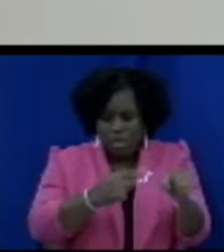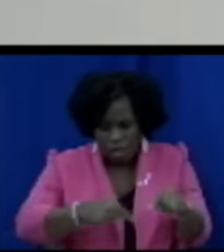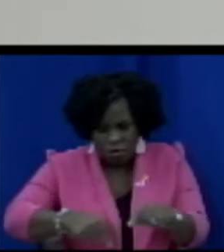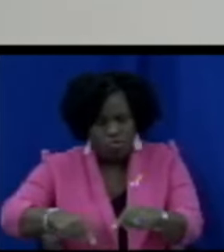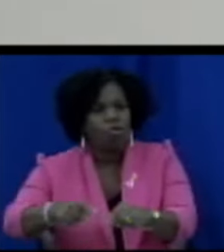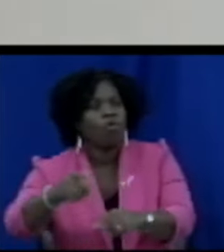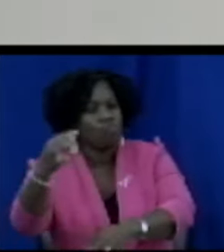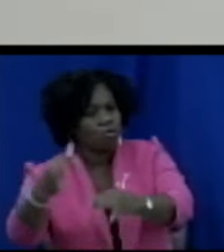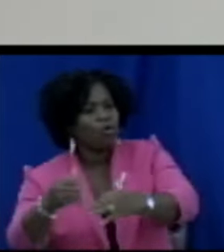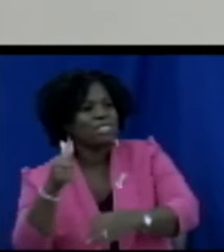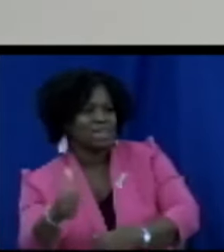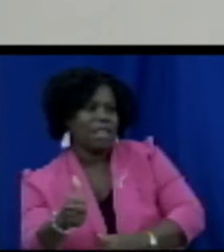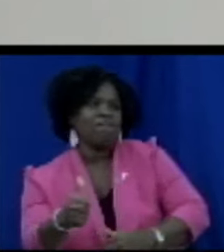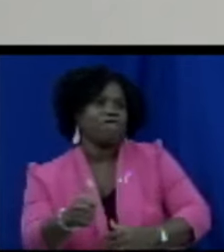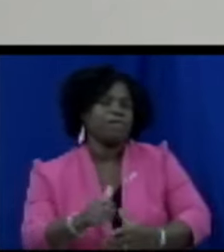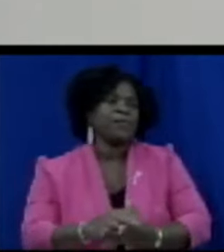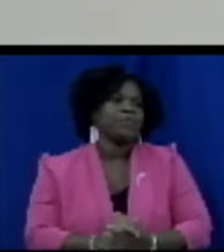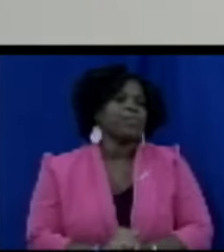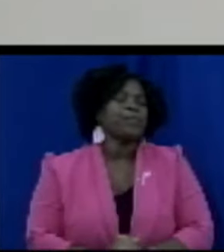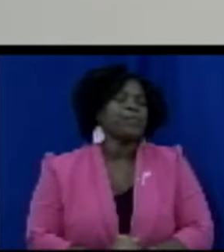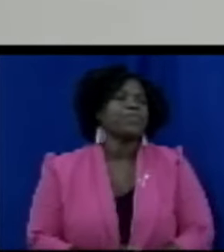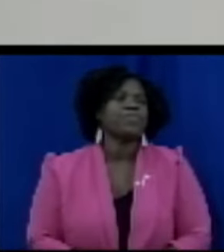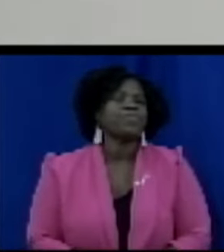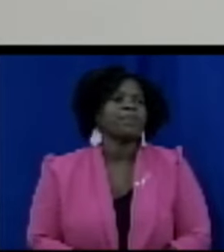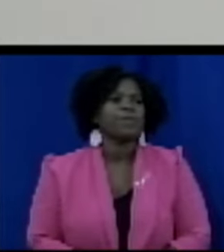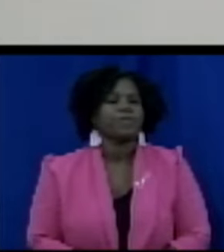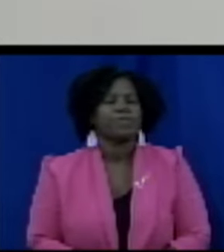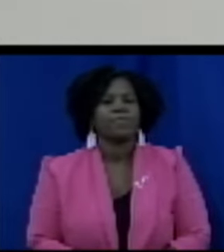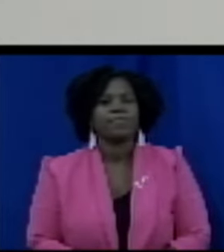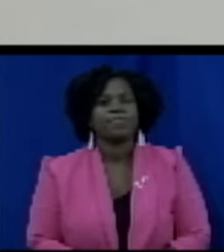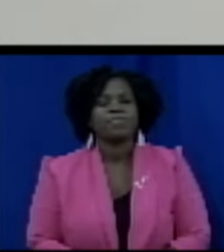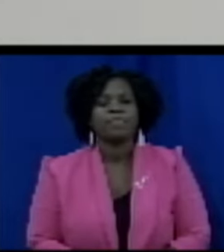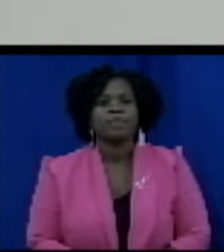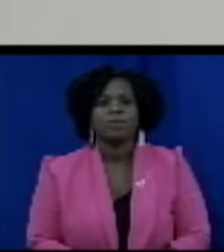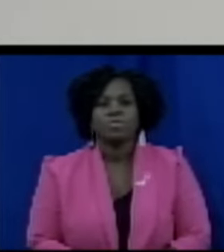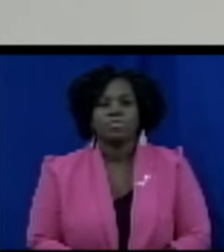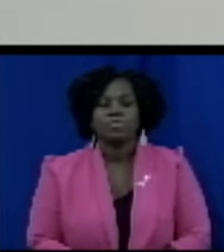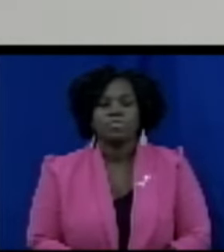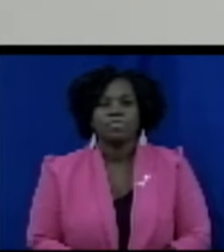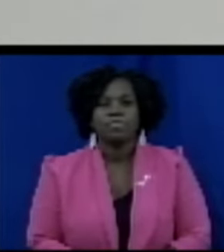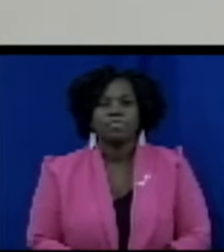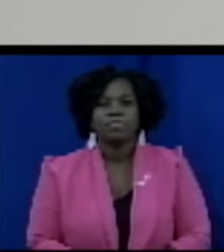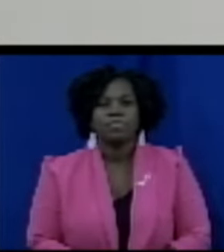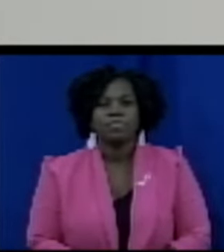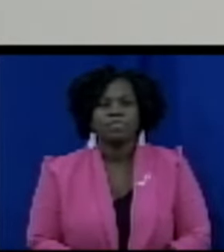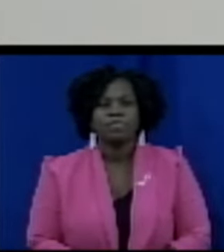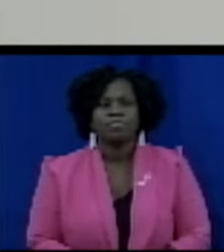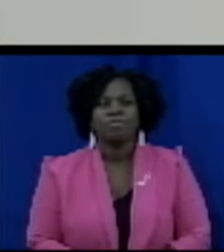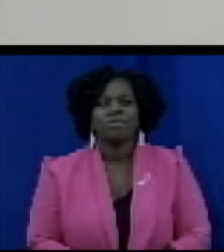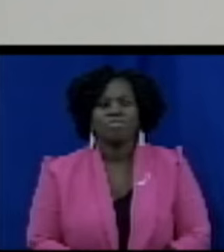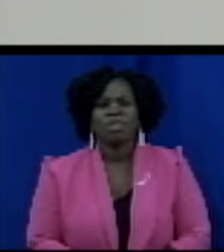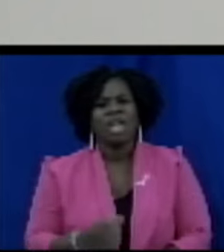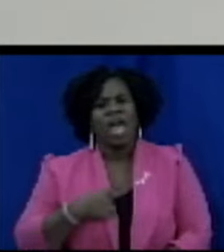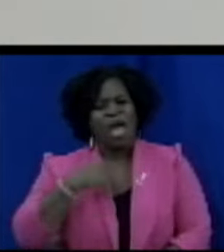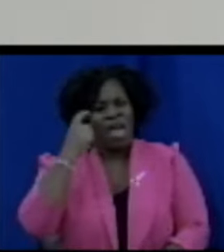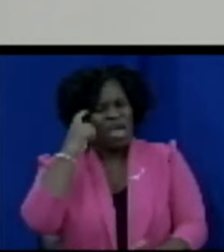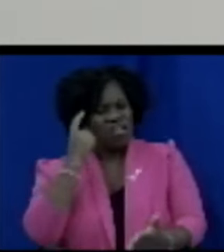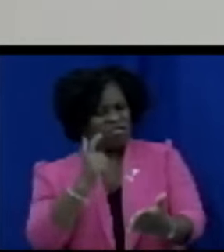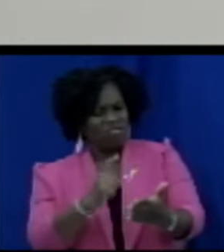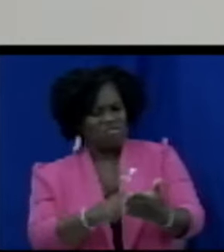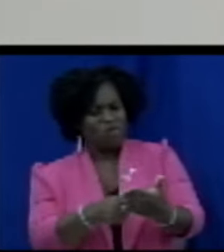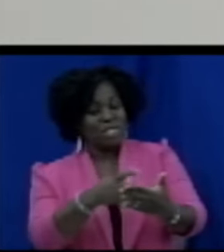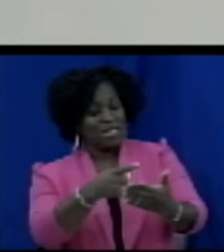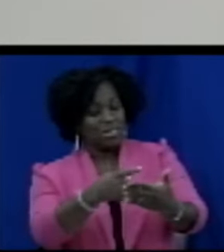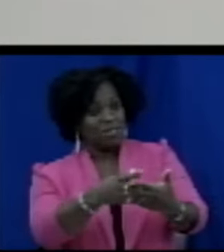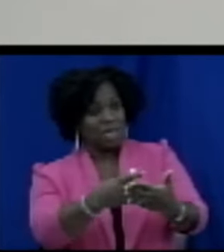there is a lot of in the bill there is a lot of transparency and